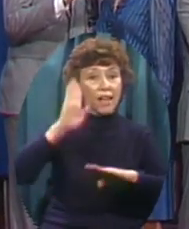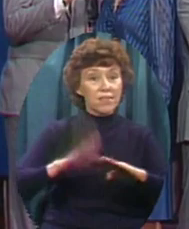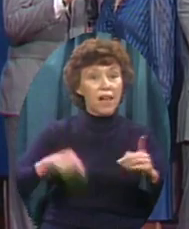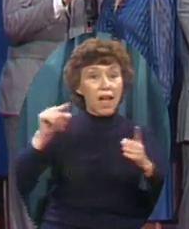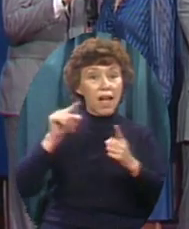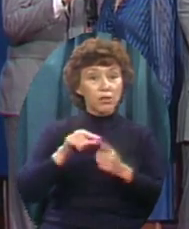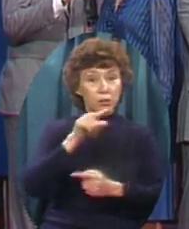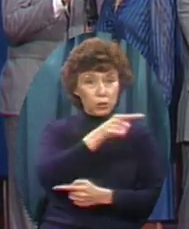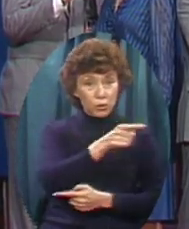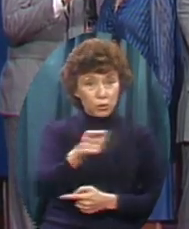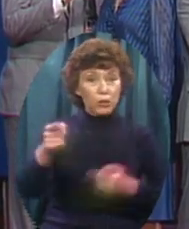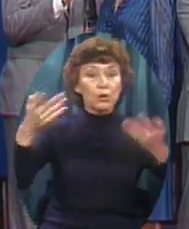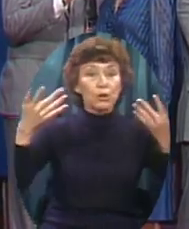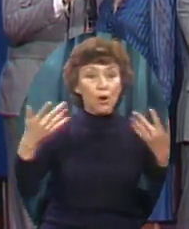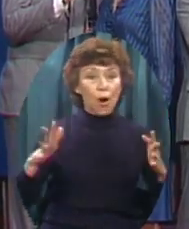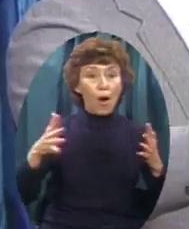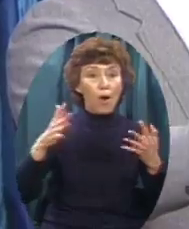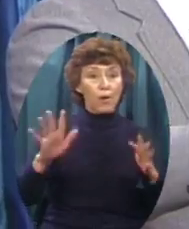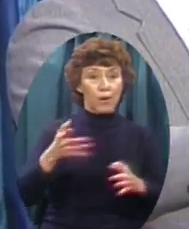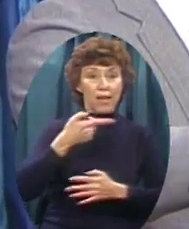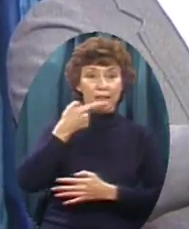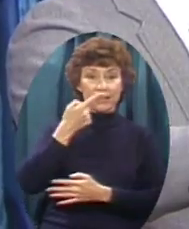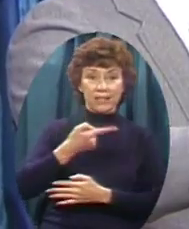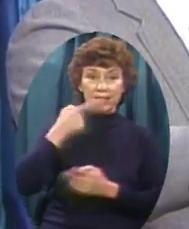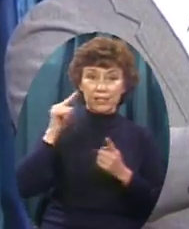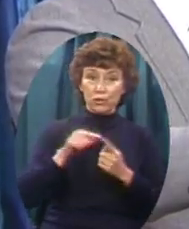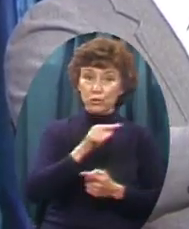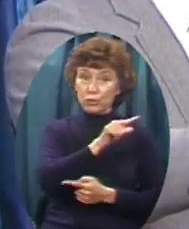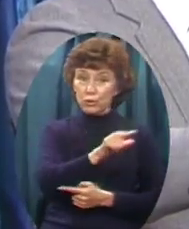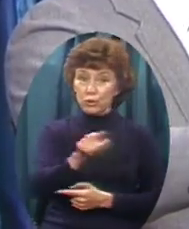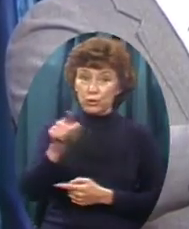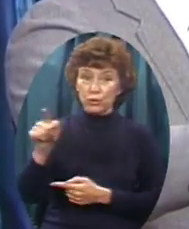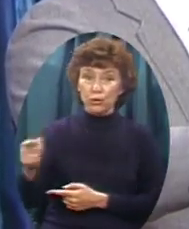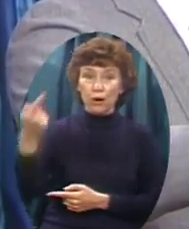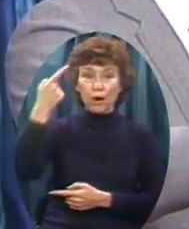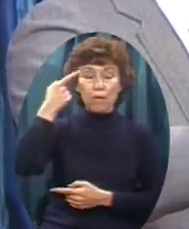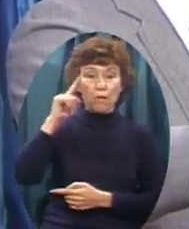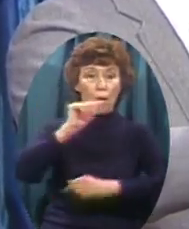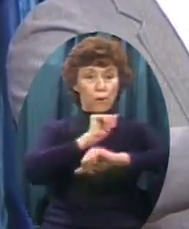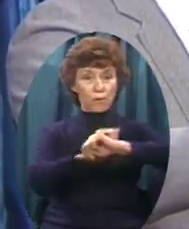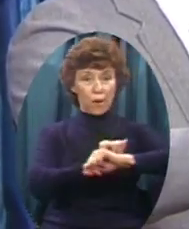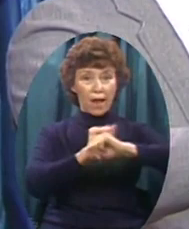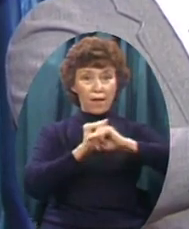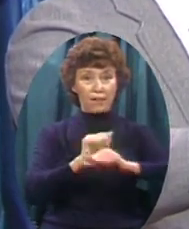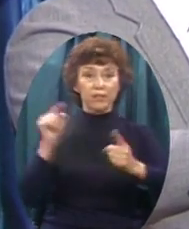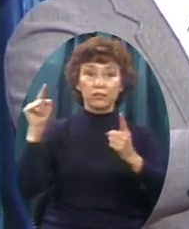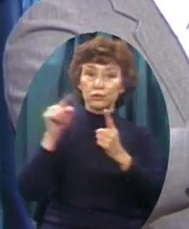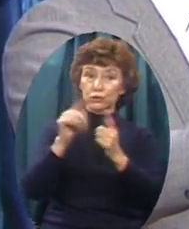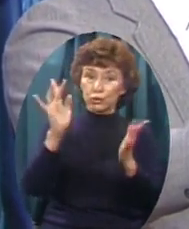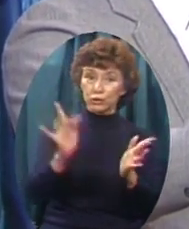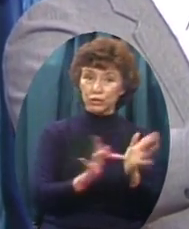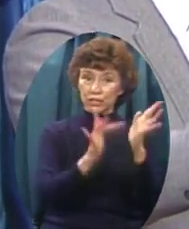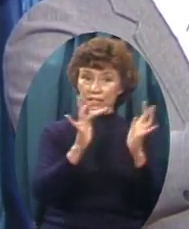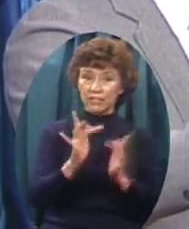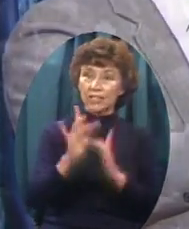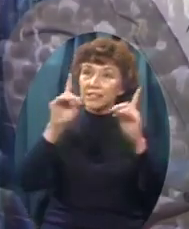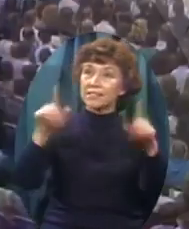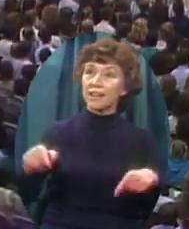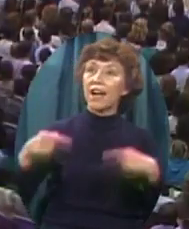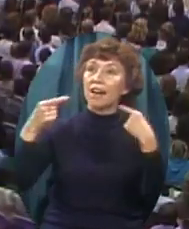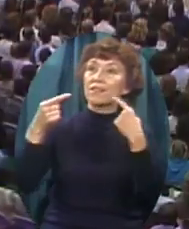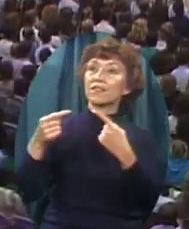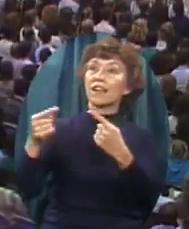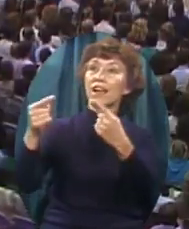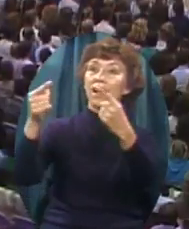he has said? Do you move for refuge to Jesus the flair?